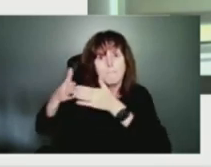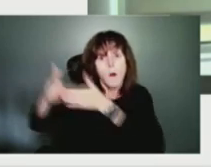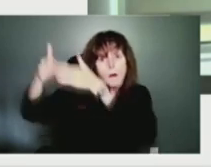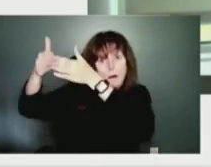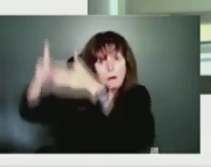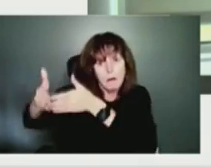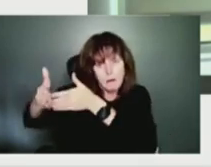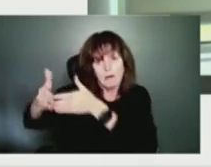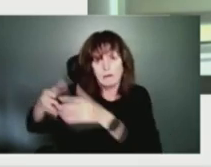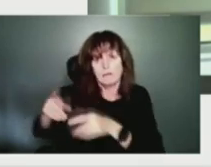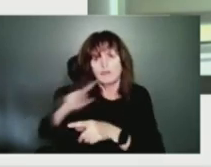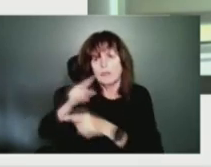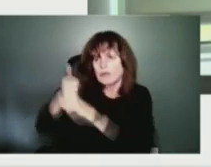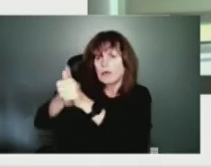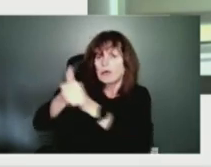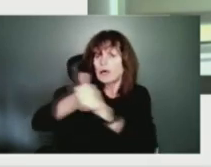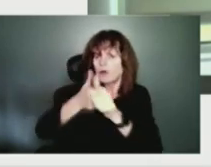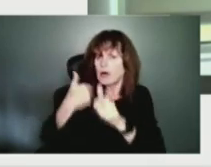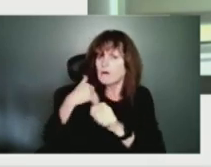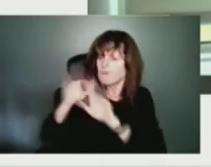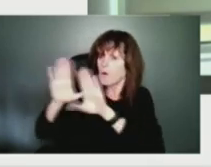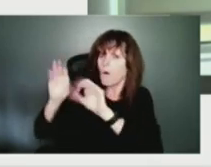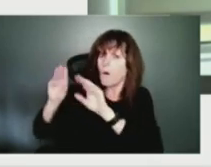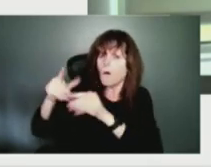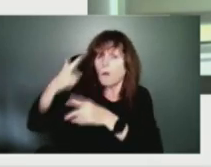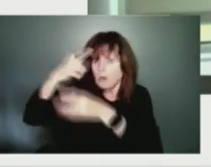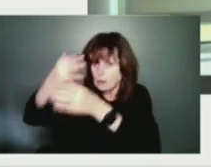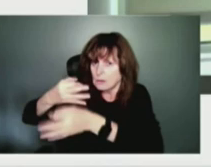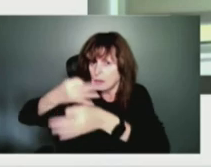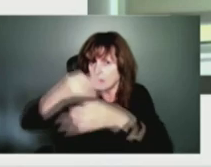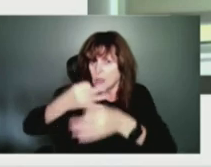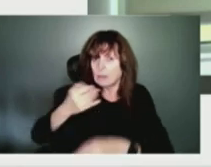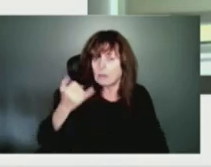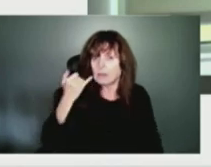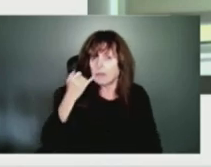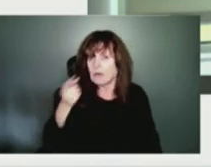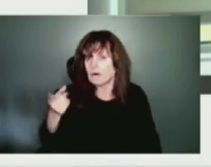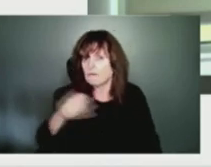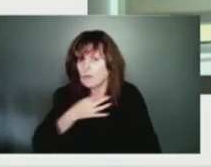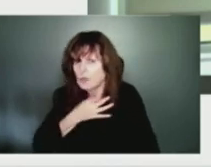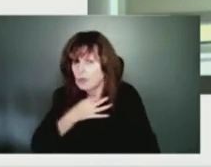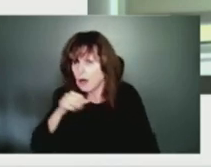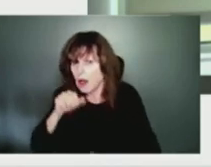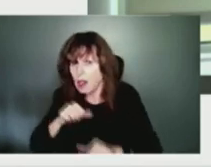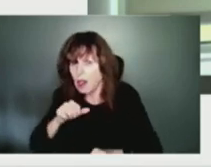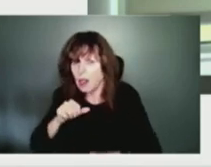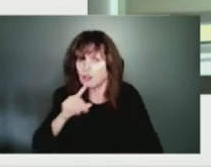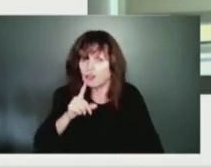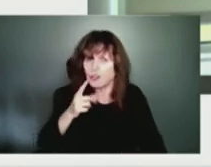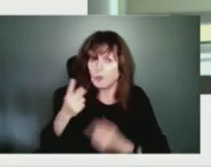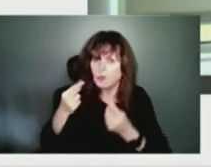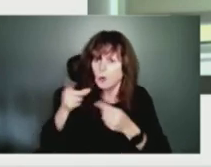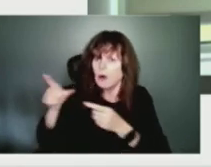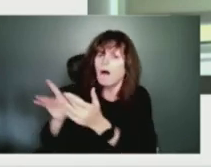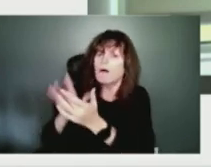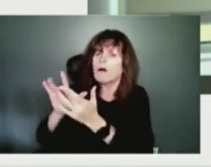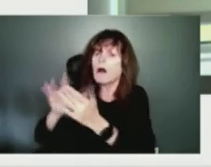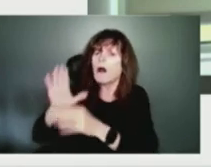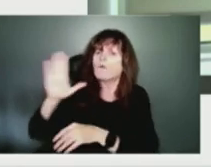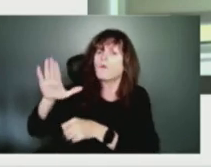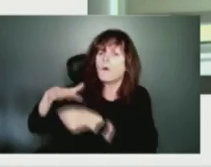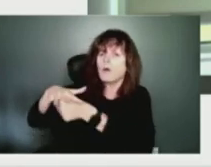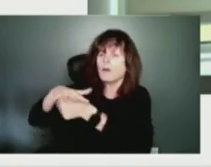what they should do, they should probably reach out to a yacht club or their marina, guess, for guidance. But it's always best to be on the safe side,